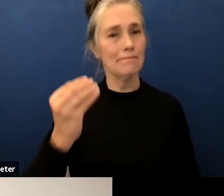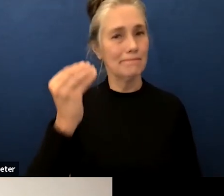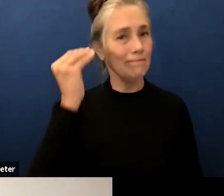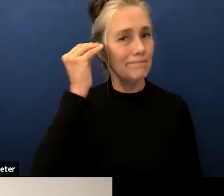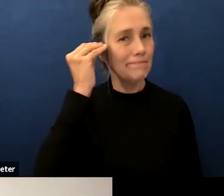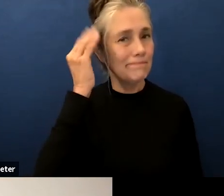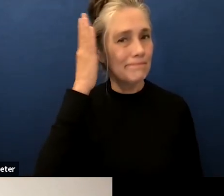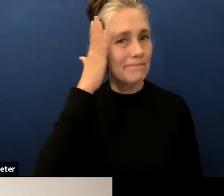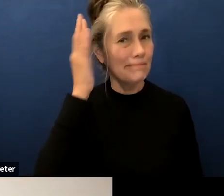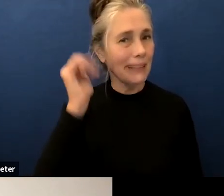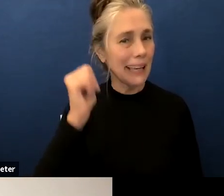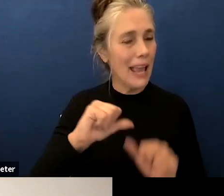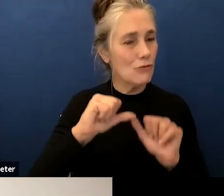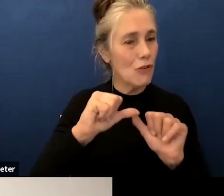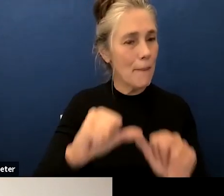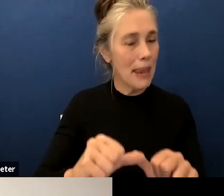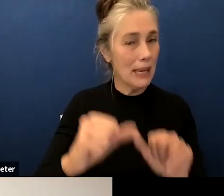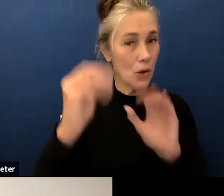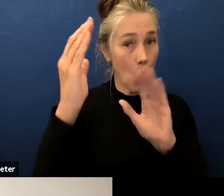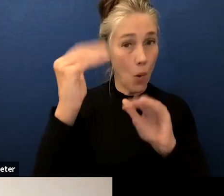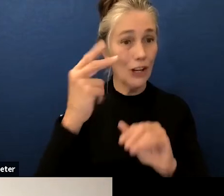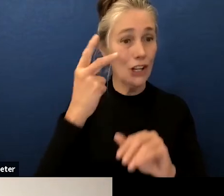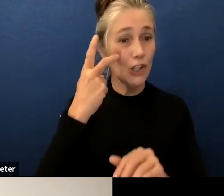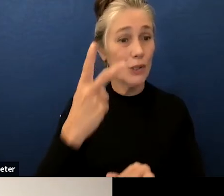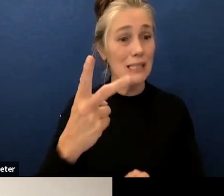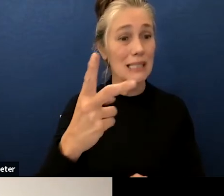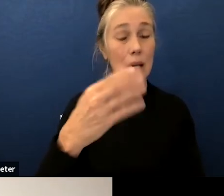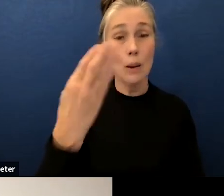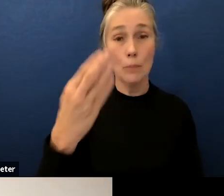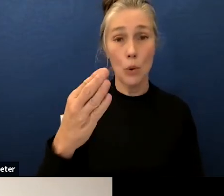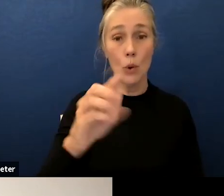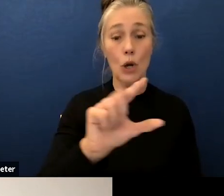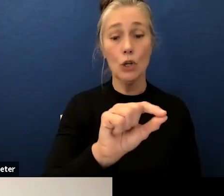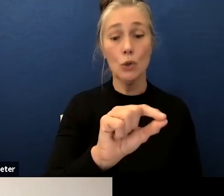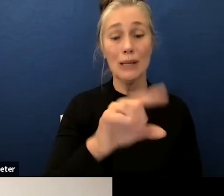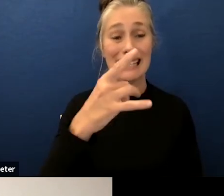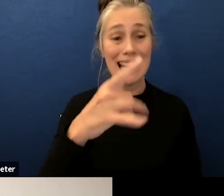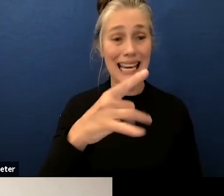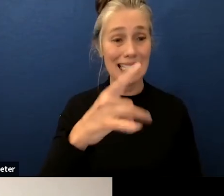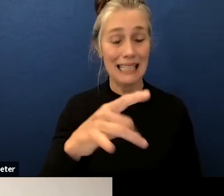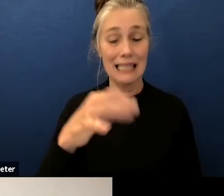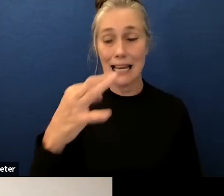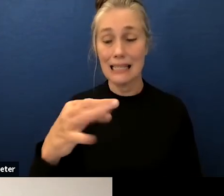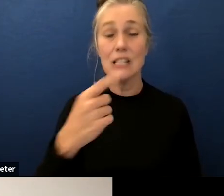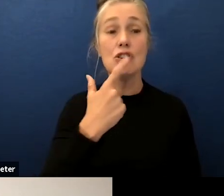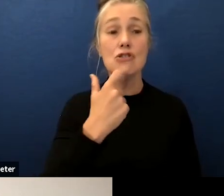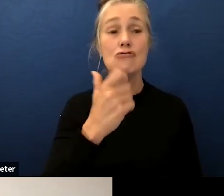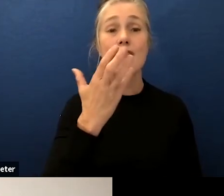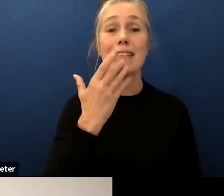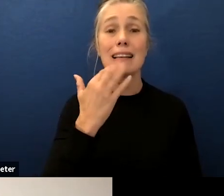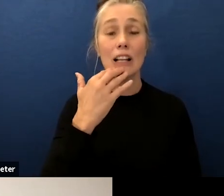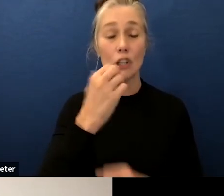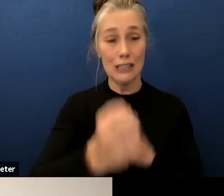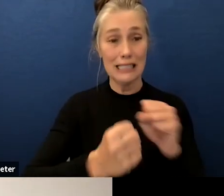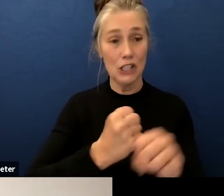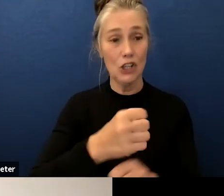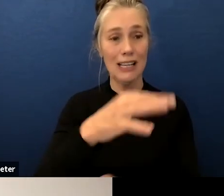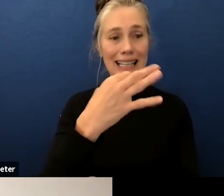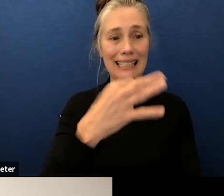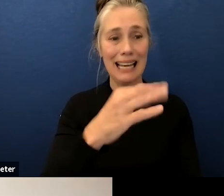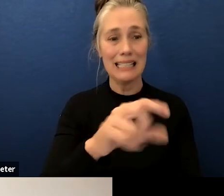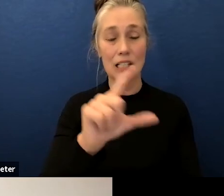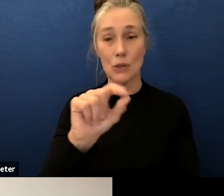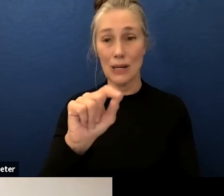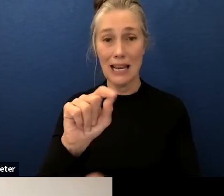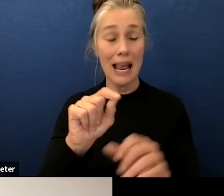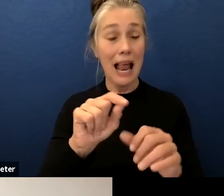see the data here the blue is 2018-19 the the red is 1920 and then we skip a year and we skipped